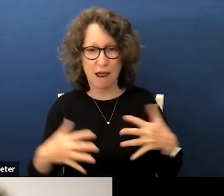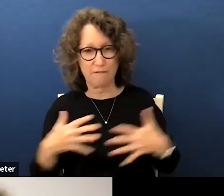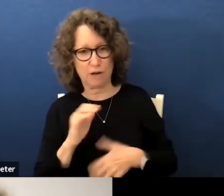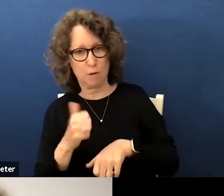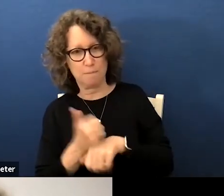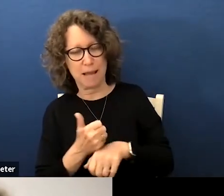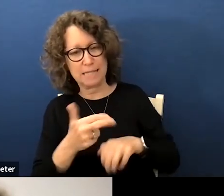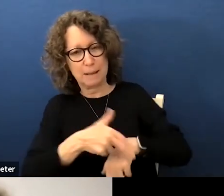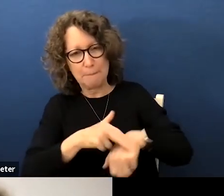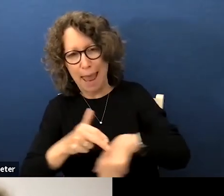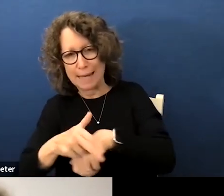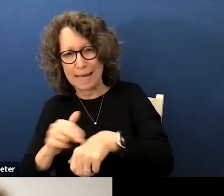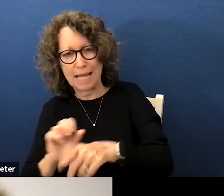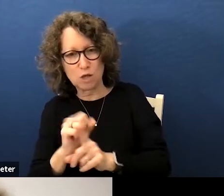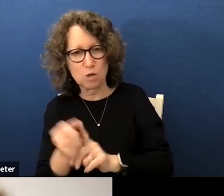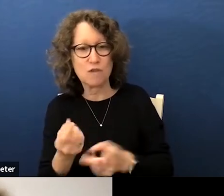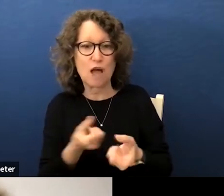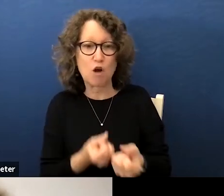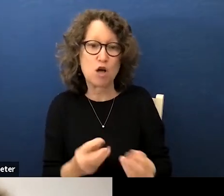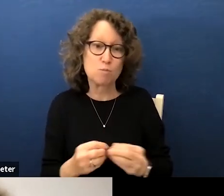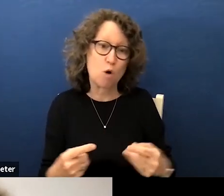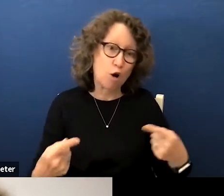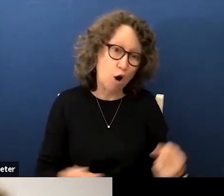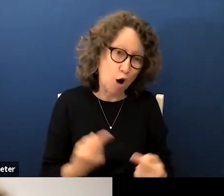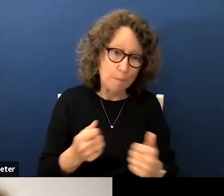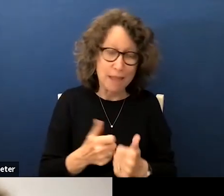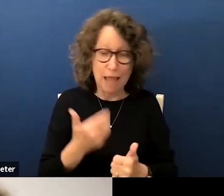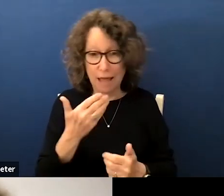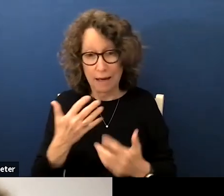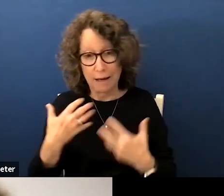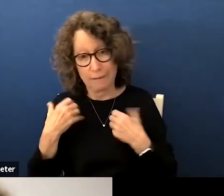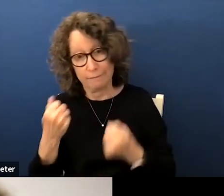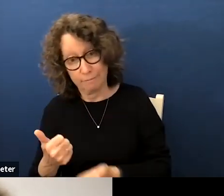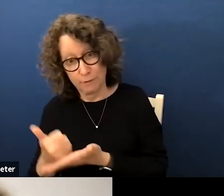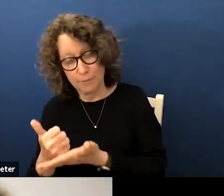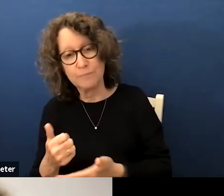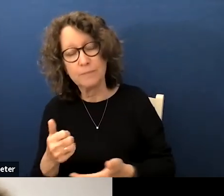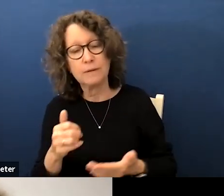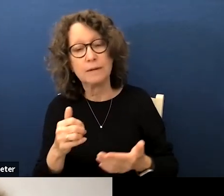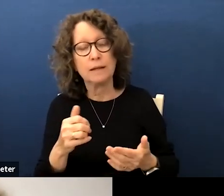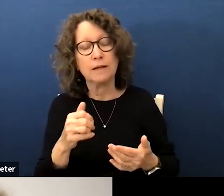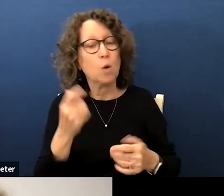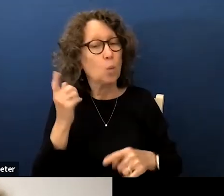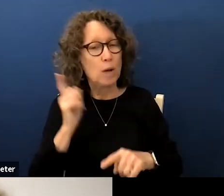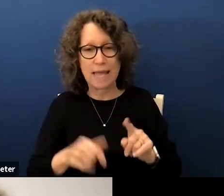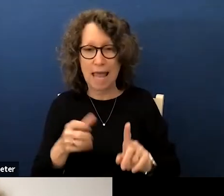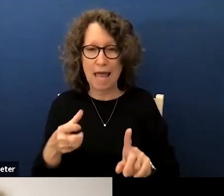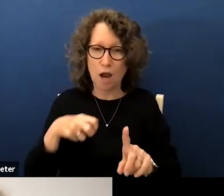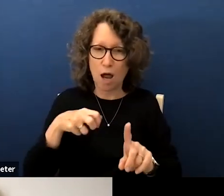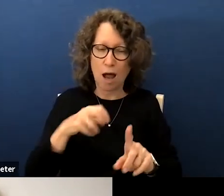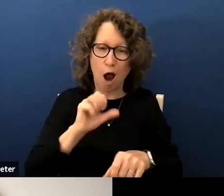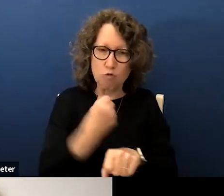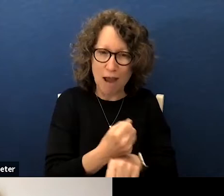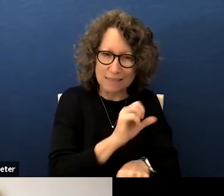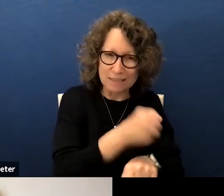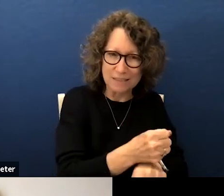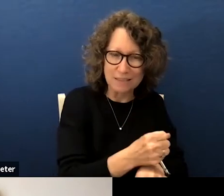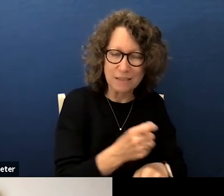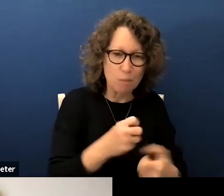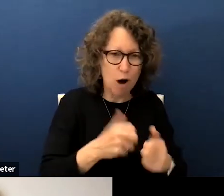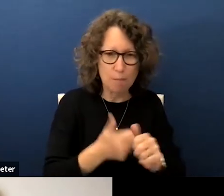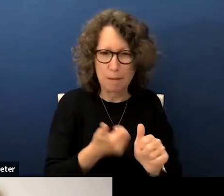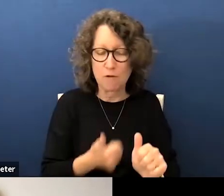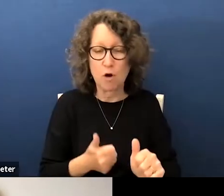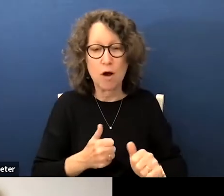band-aid solutions that cause more harm than good as the conference of mayor says we cannot arrest our way out of the problem prevention